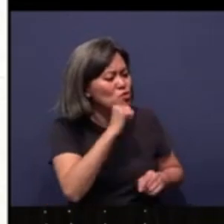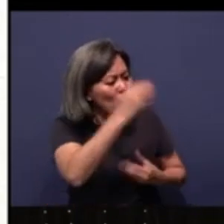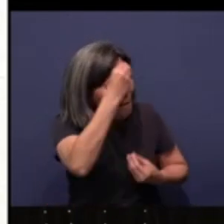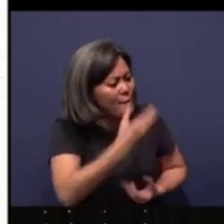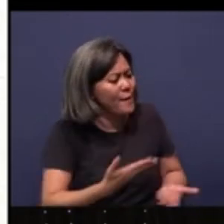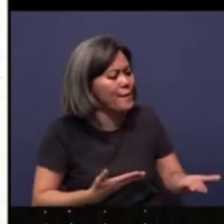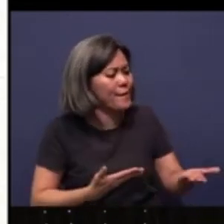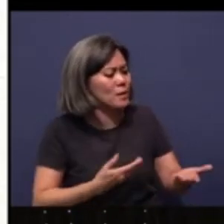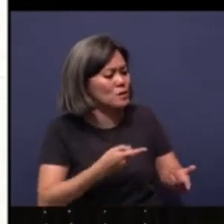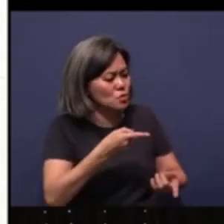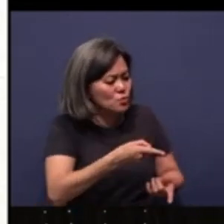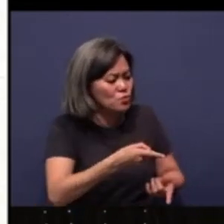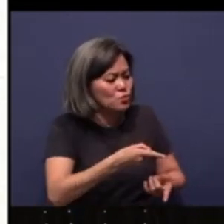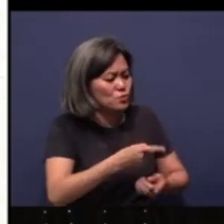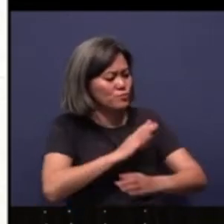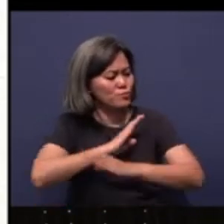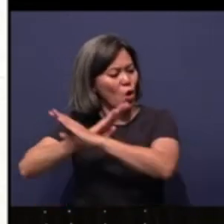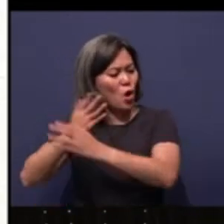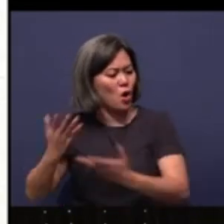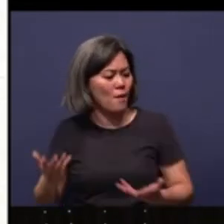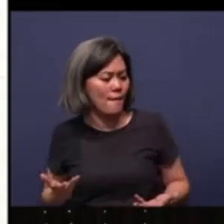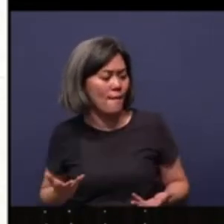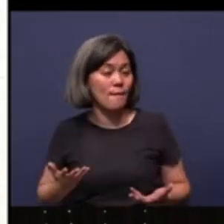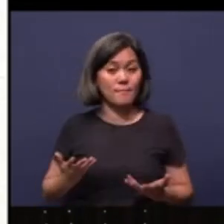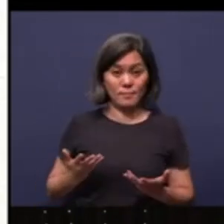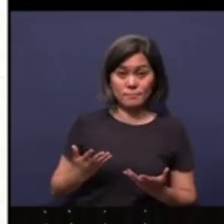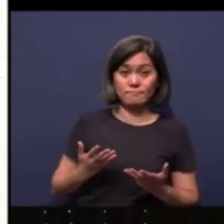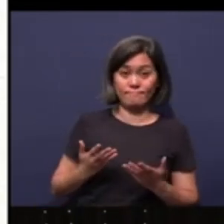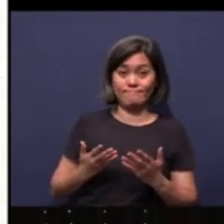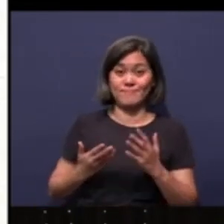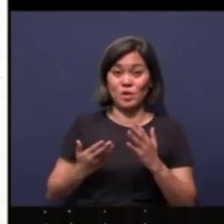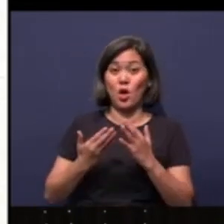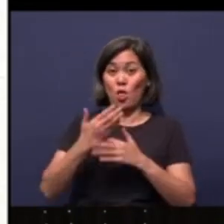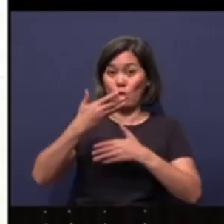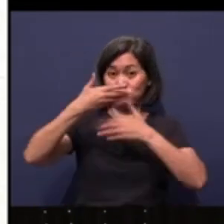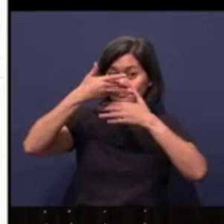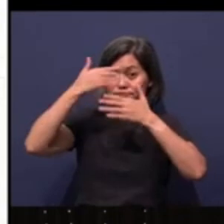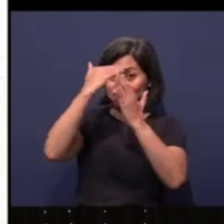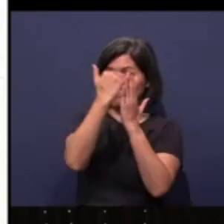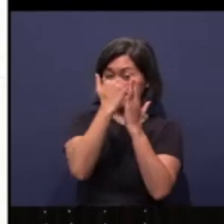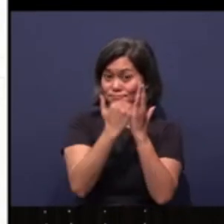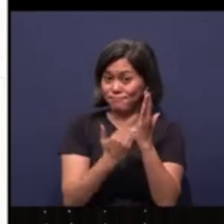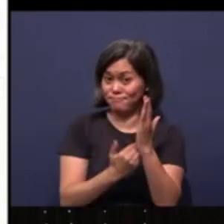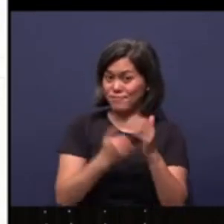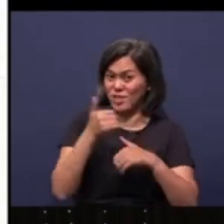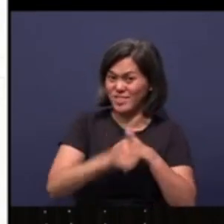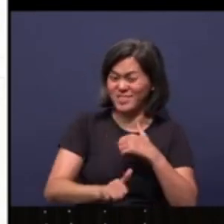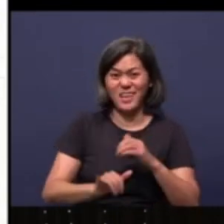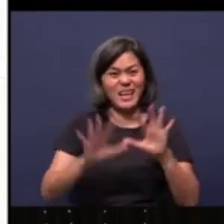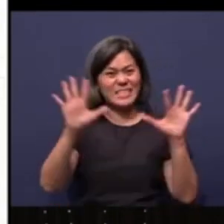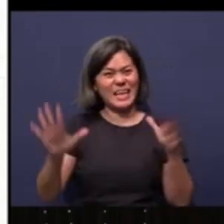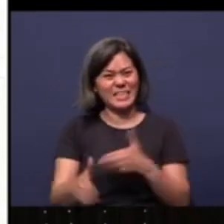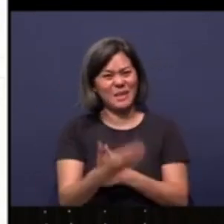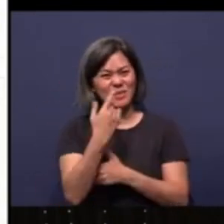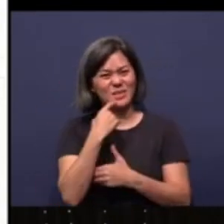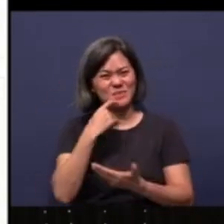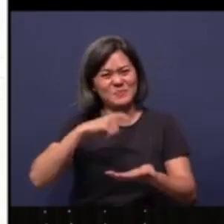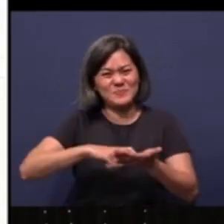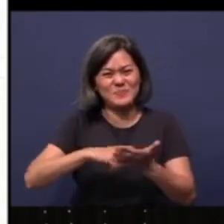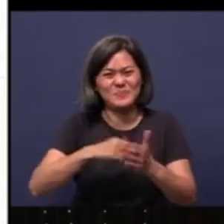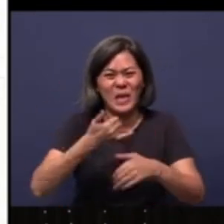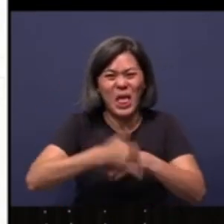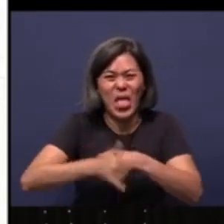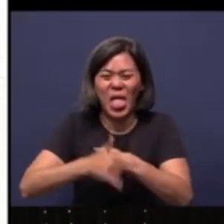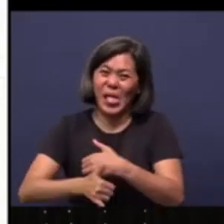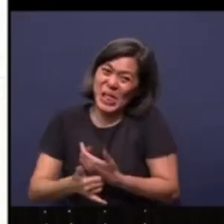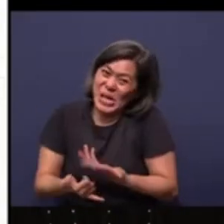is hindering it. And so let's go through the list of curses. Not very nice, huh? On Sunday morning, we talk about curses. But